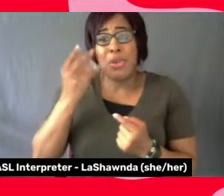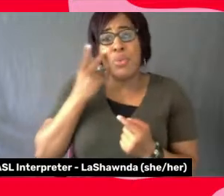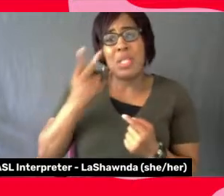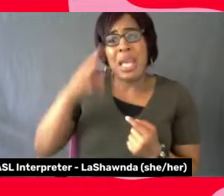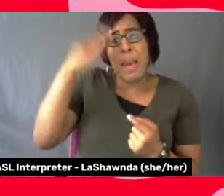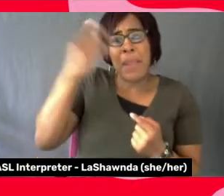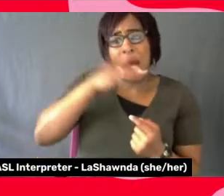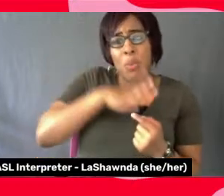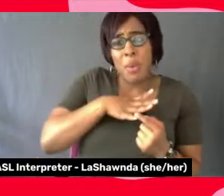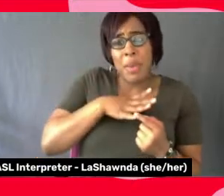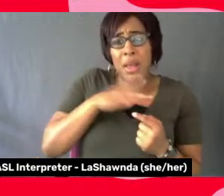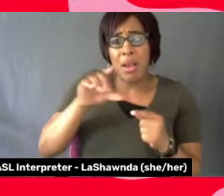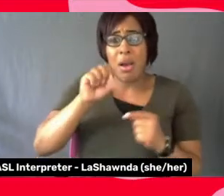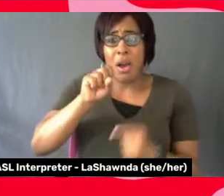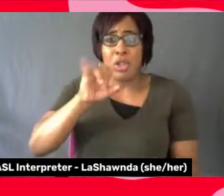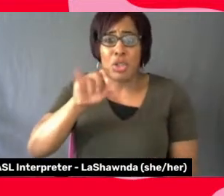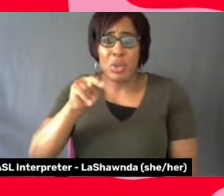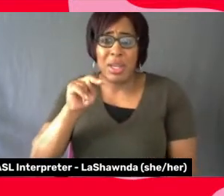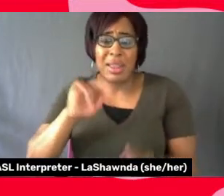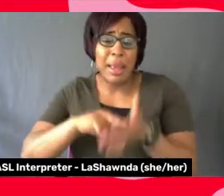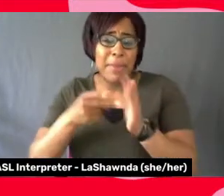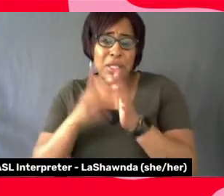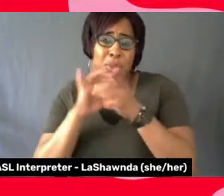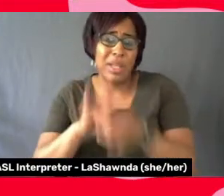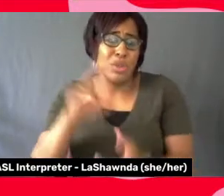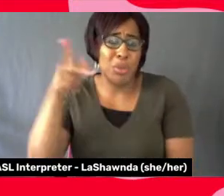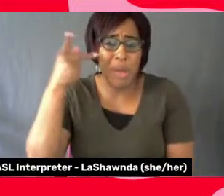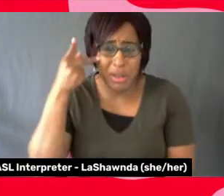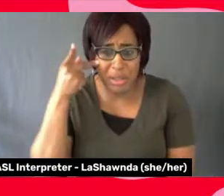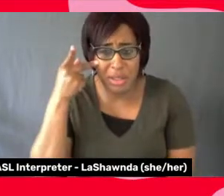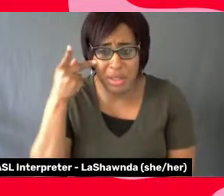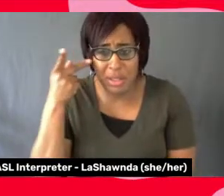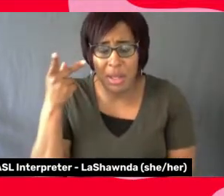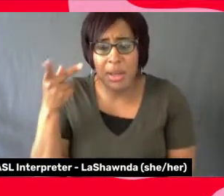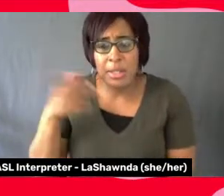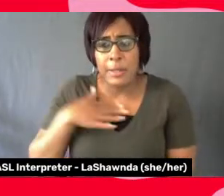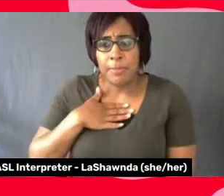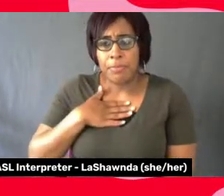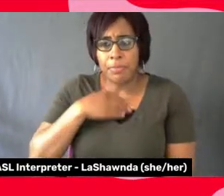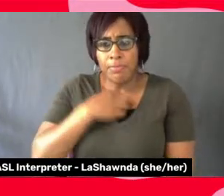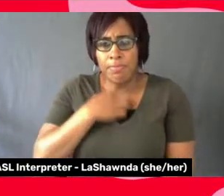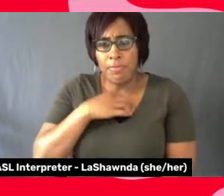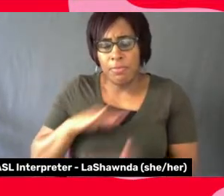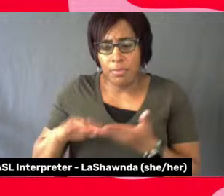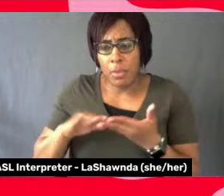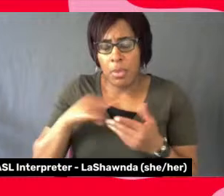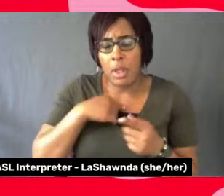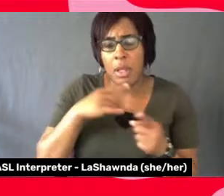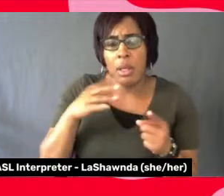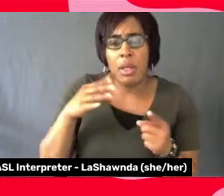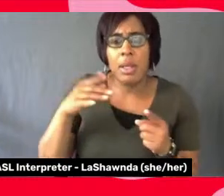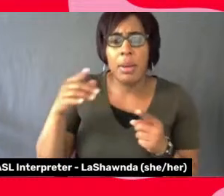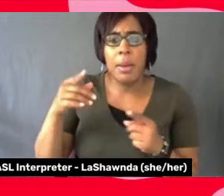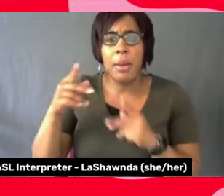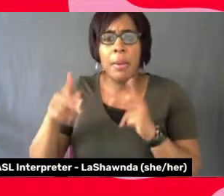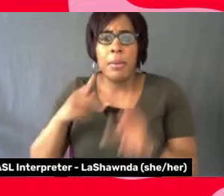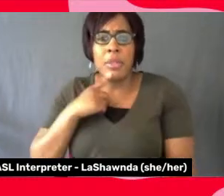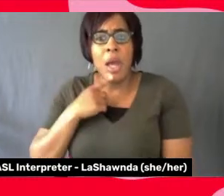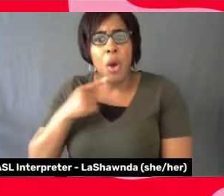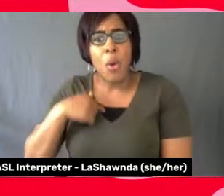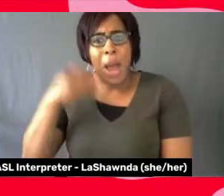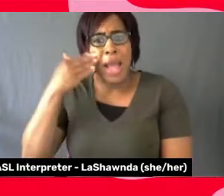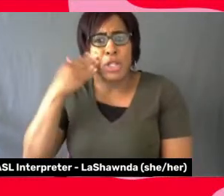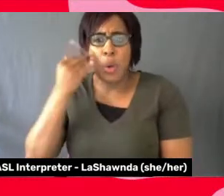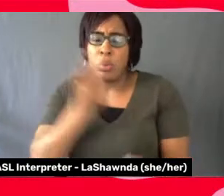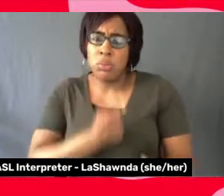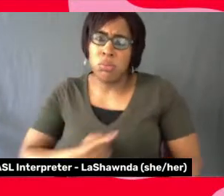it's a political act. Because, you know, she, she says, excuse me, I know how hard it was to get there. So I